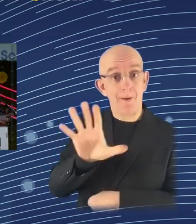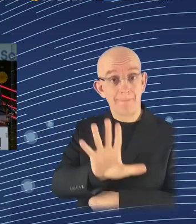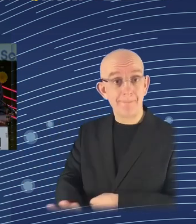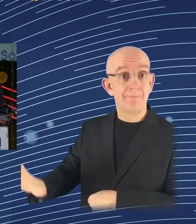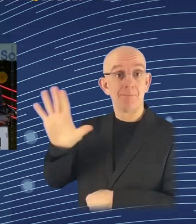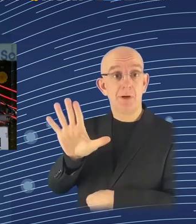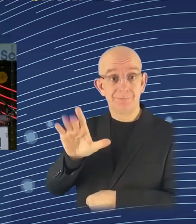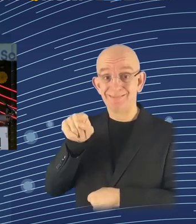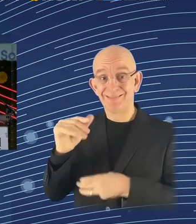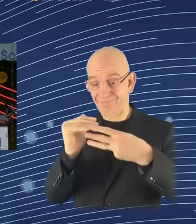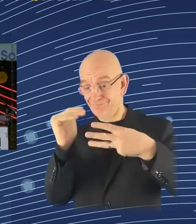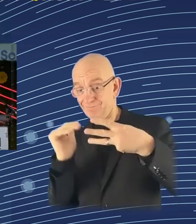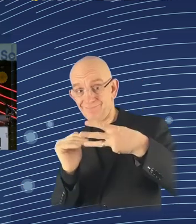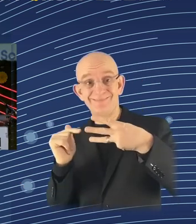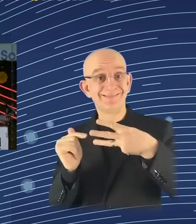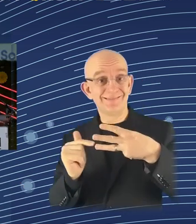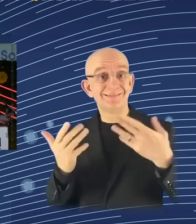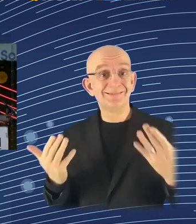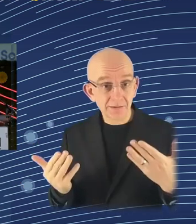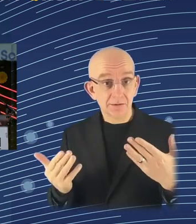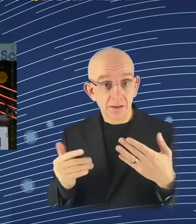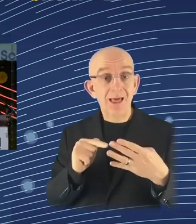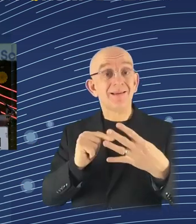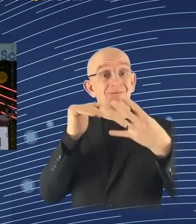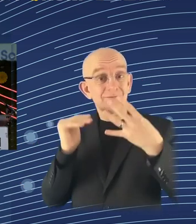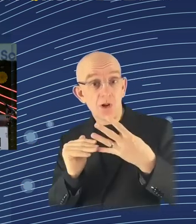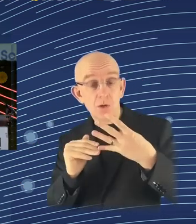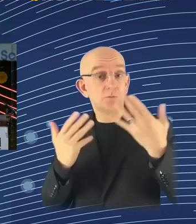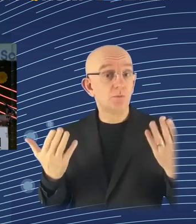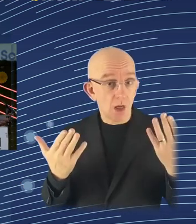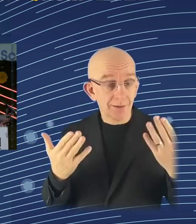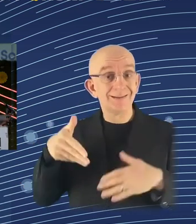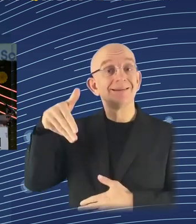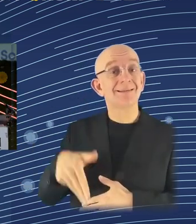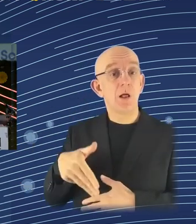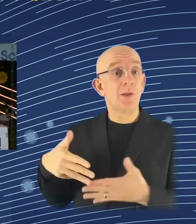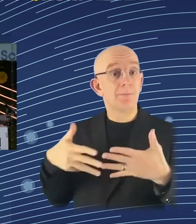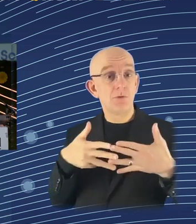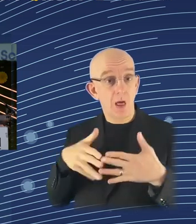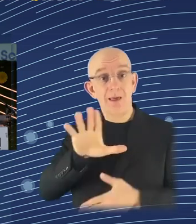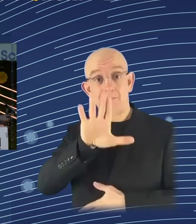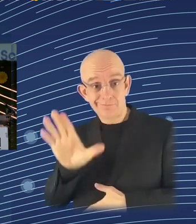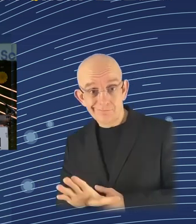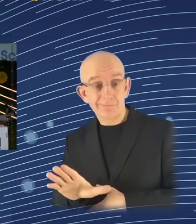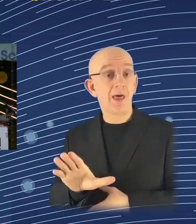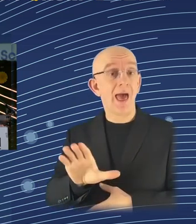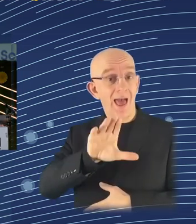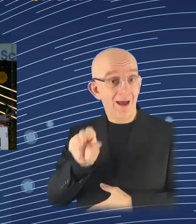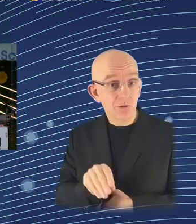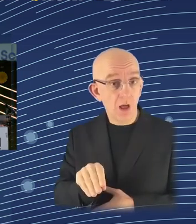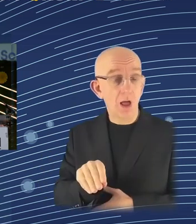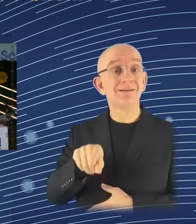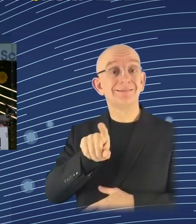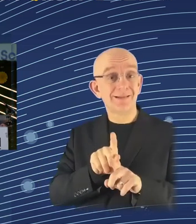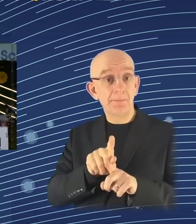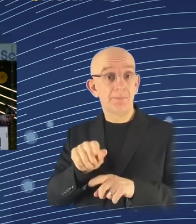up to US and China is, and hopefully, given the initiatives that the European Commission is taking in individual countries, we will